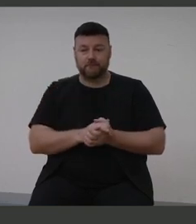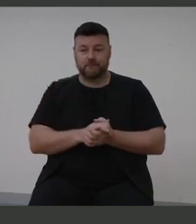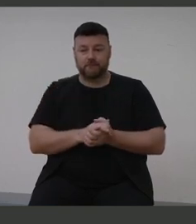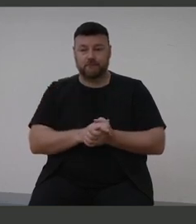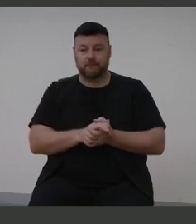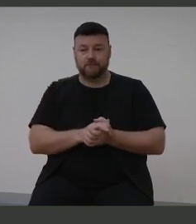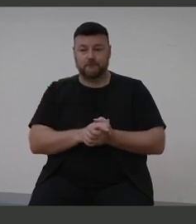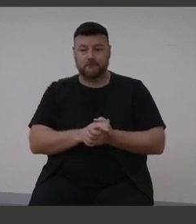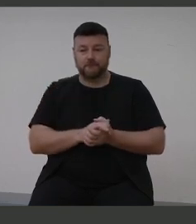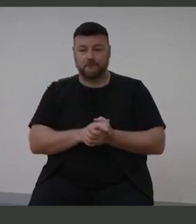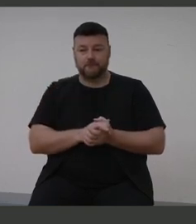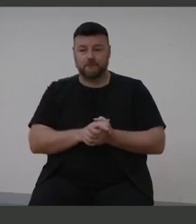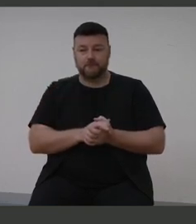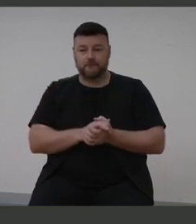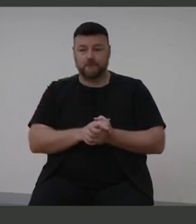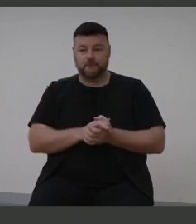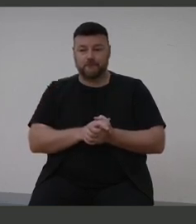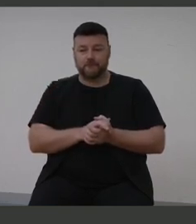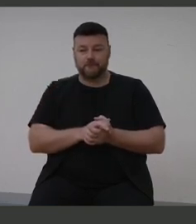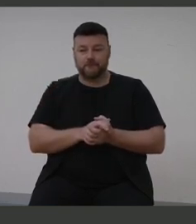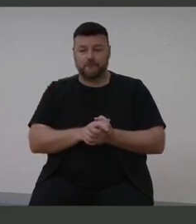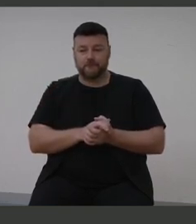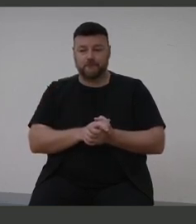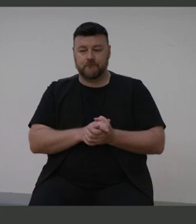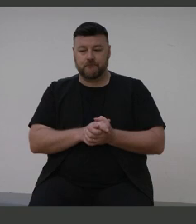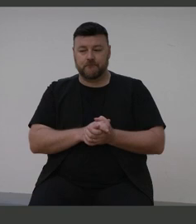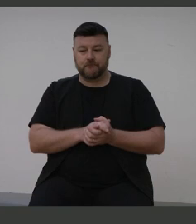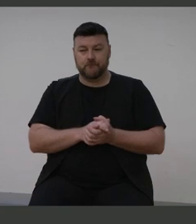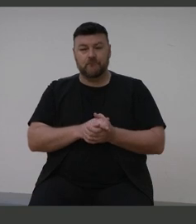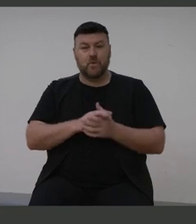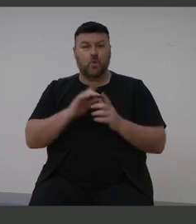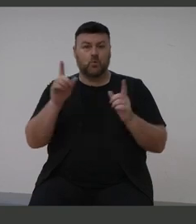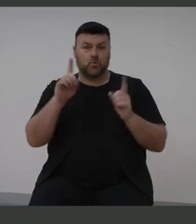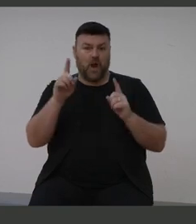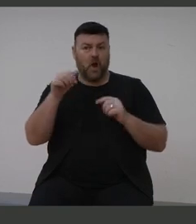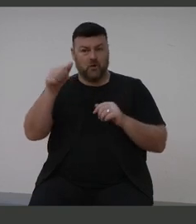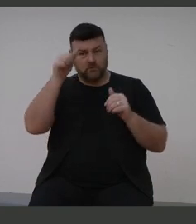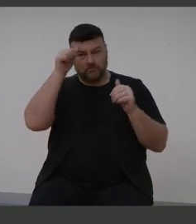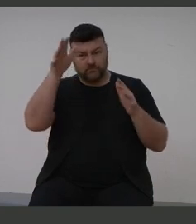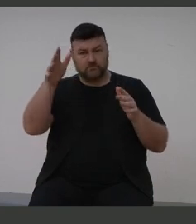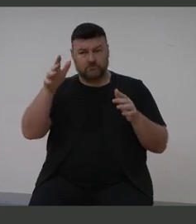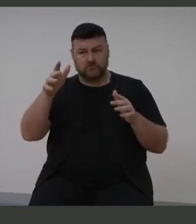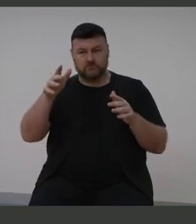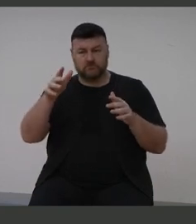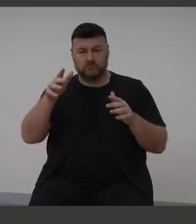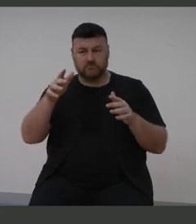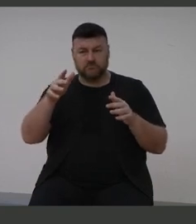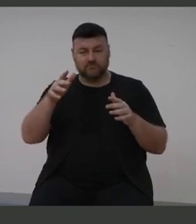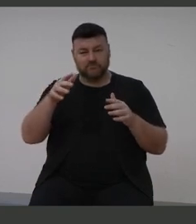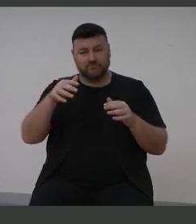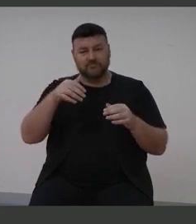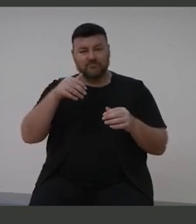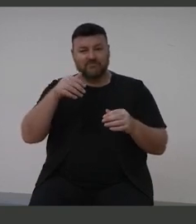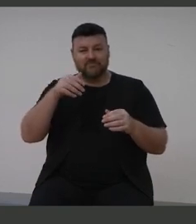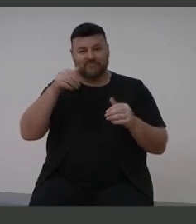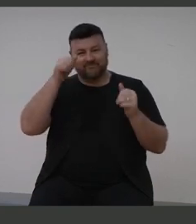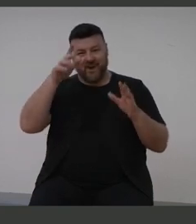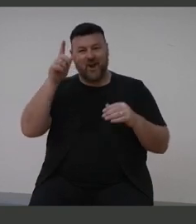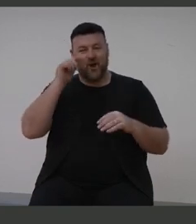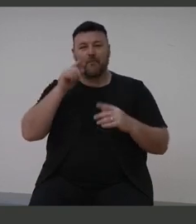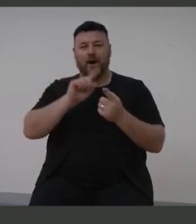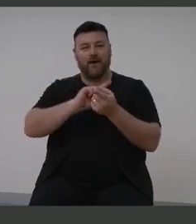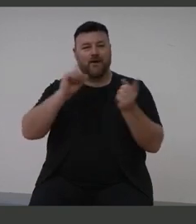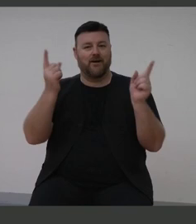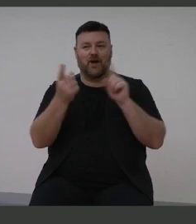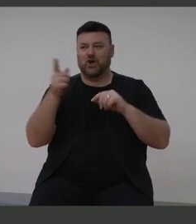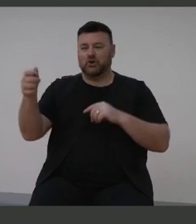So today, Brett, you're a very well-known TV sports commentator, and so I feel bad about doing this. But if you don't mind, I'm going to turn the table and